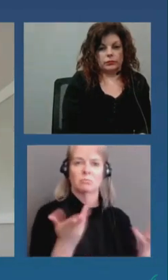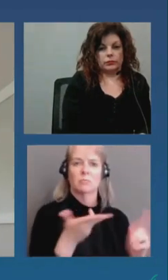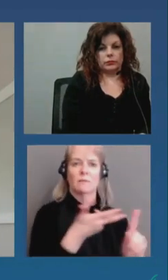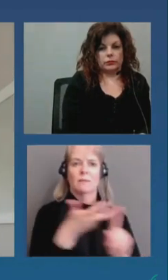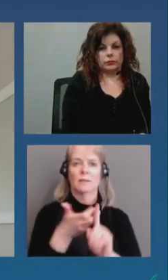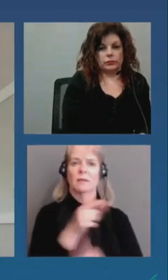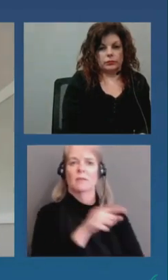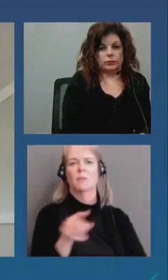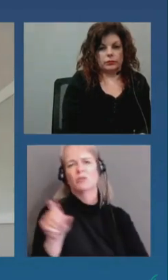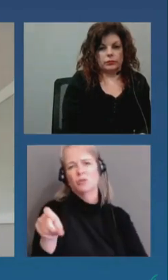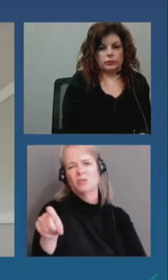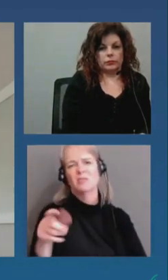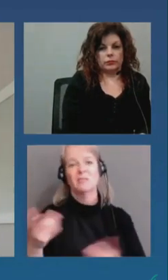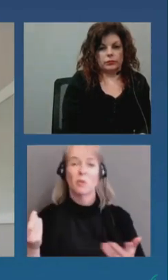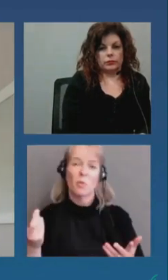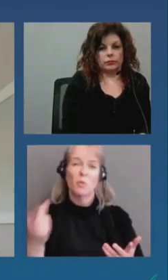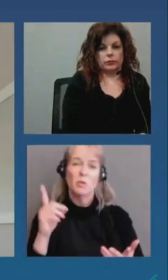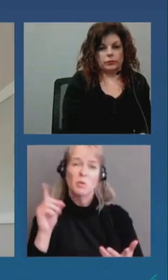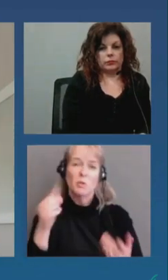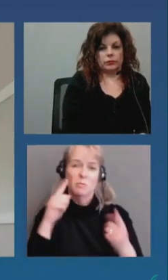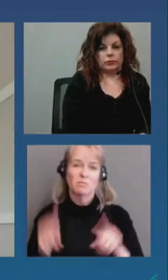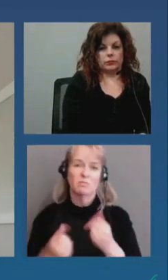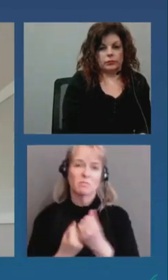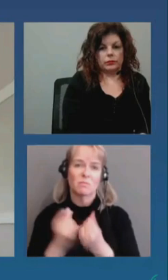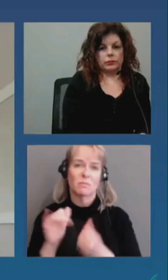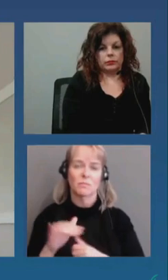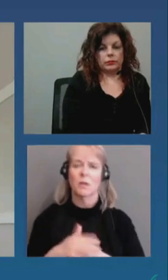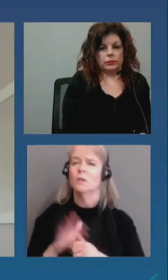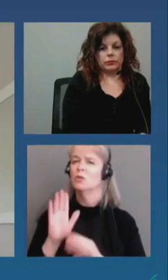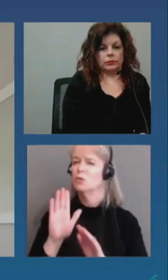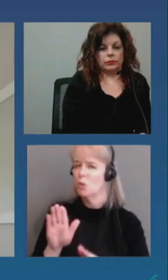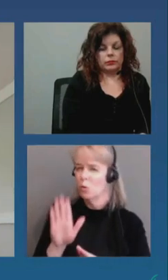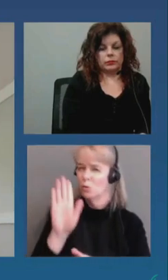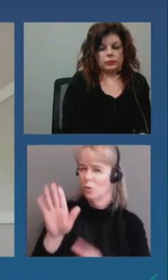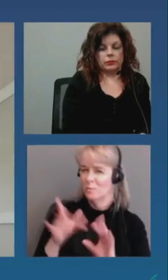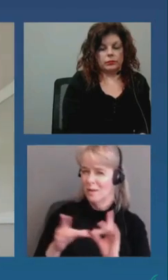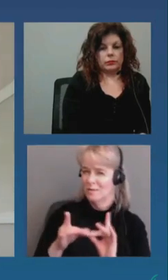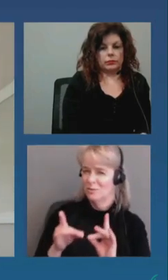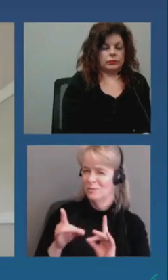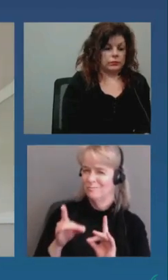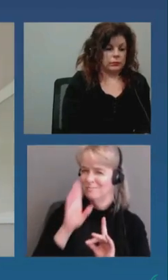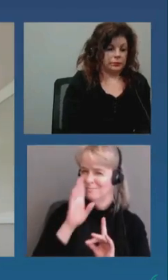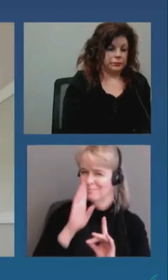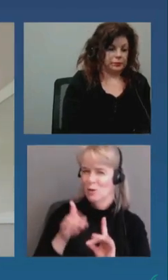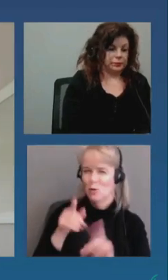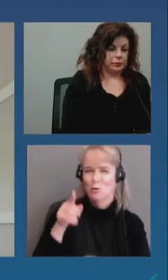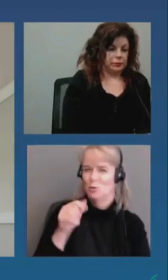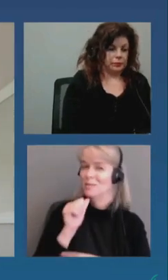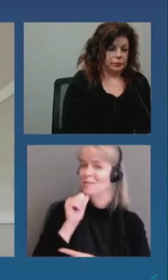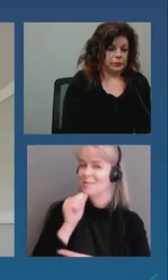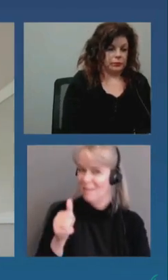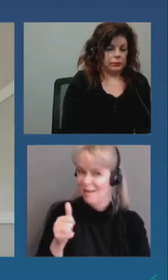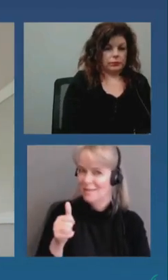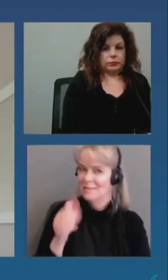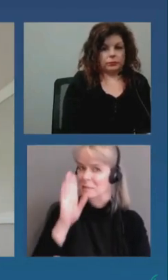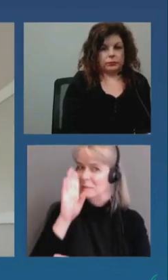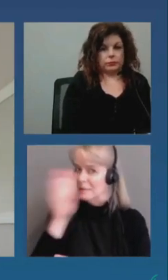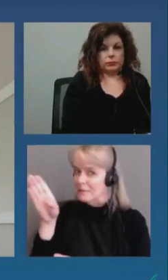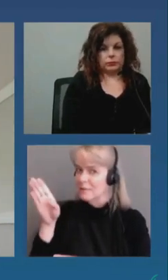So if I'm hearing you right, you did not recommend the K2V Postal Code. Is that correct?